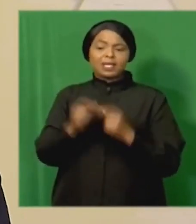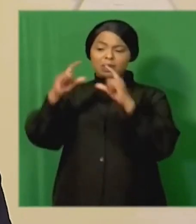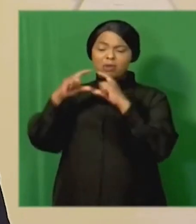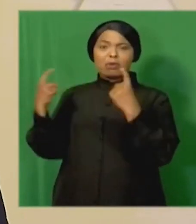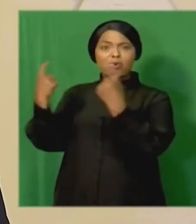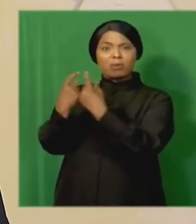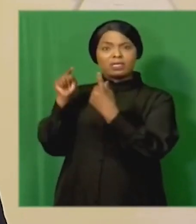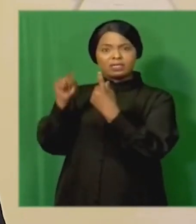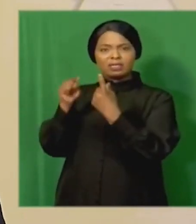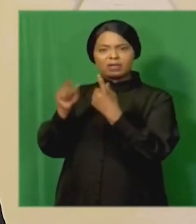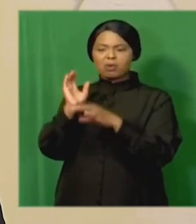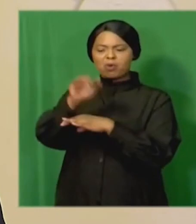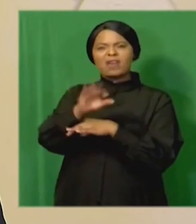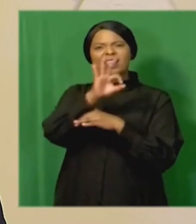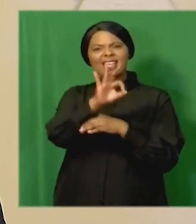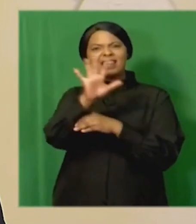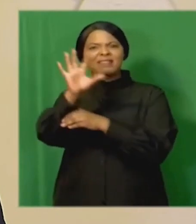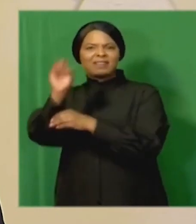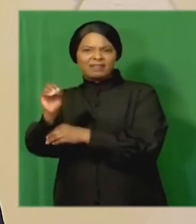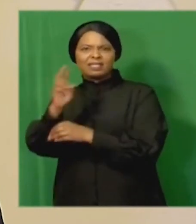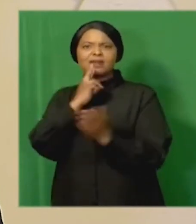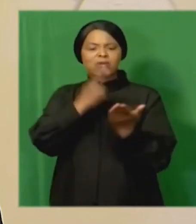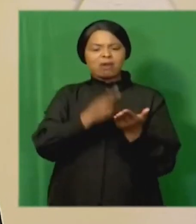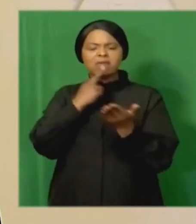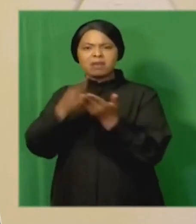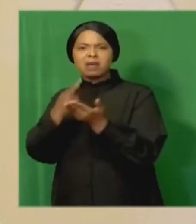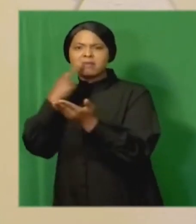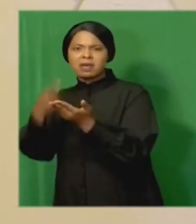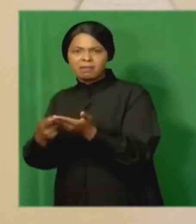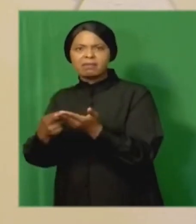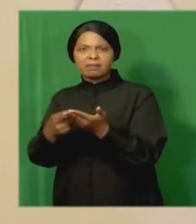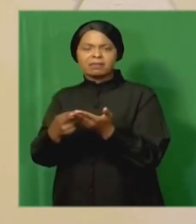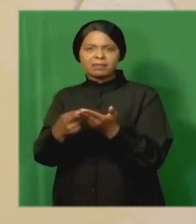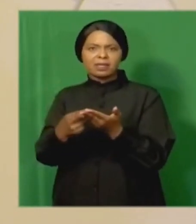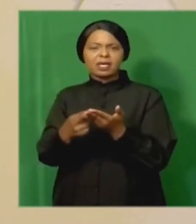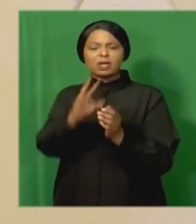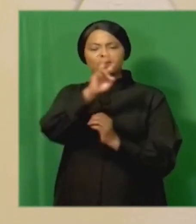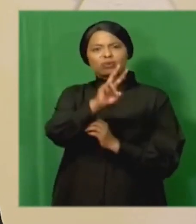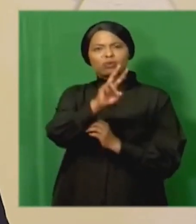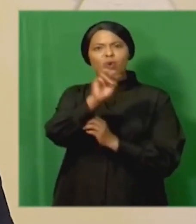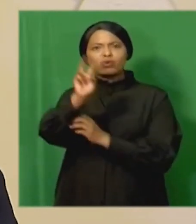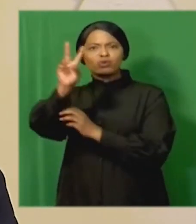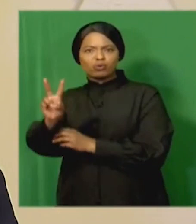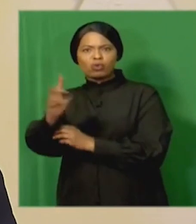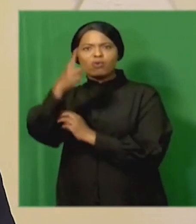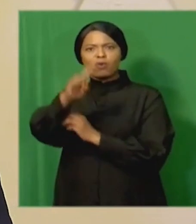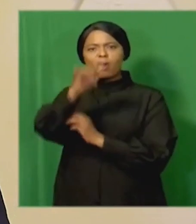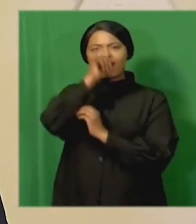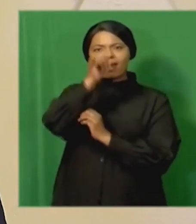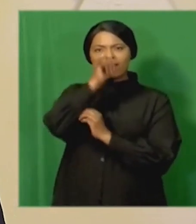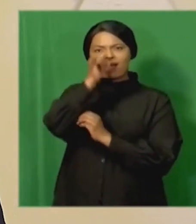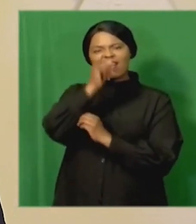made over 350 recommendations. Of these, 202 were for criminal